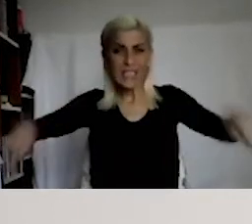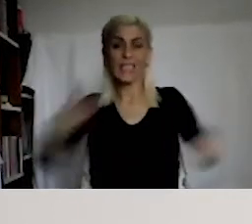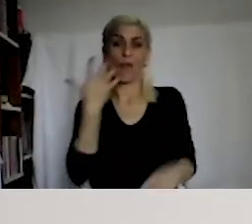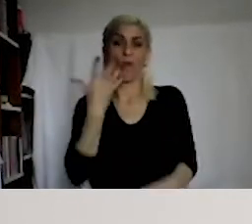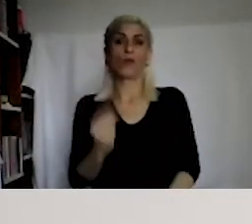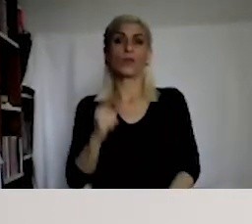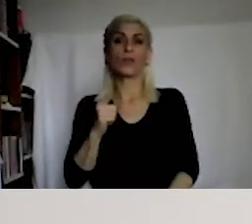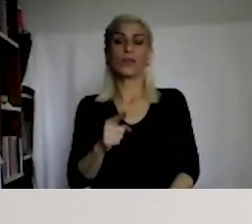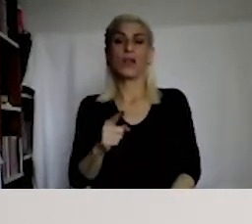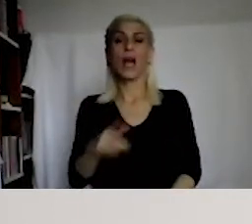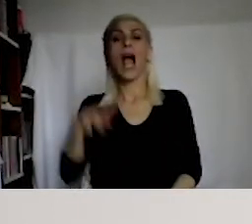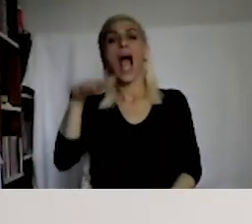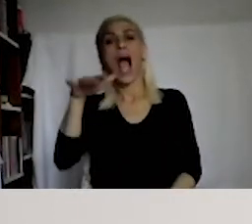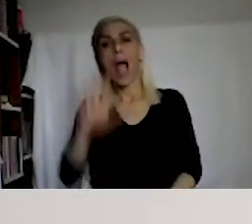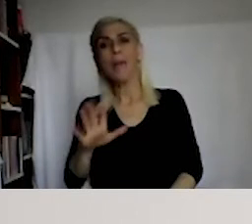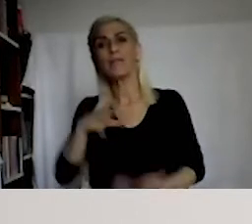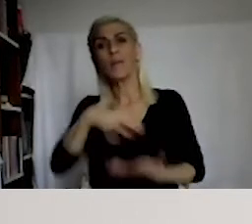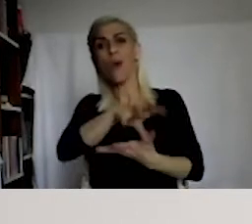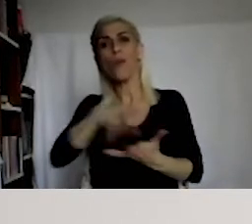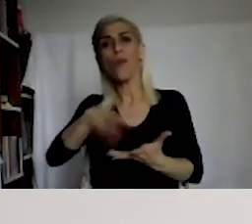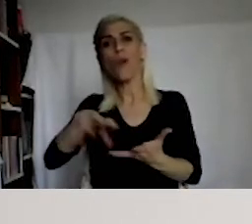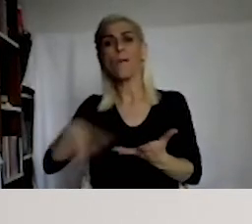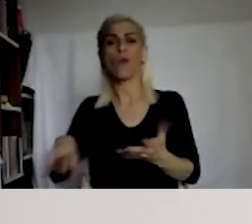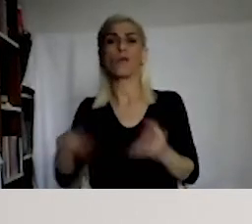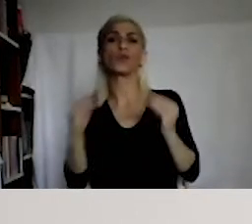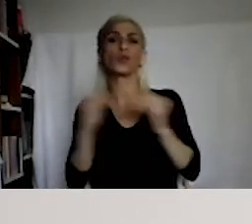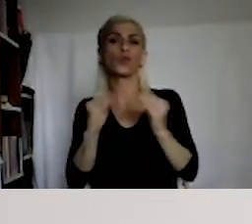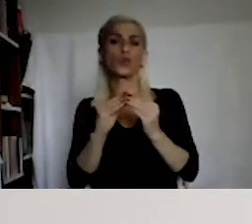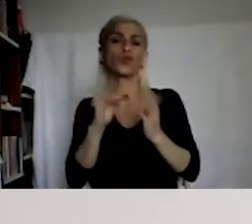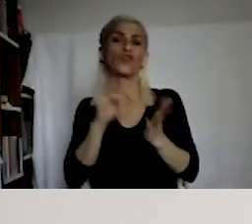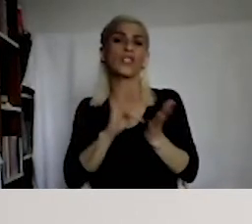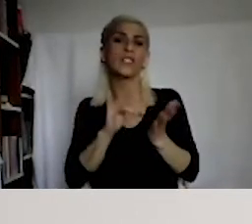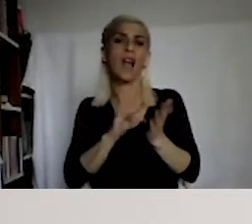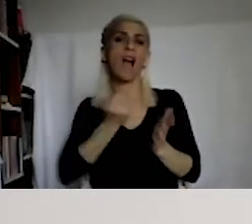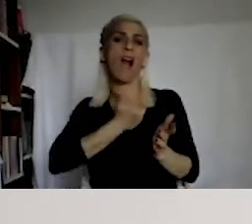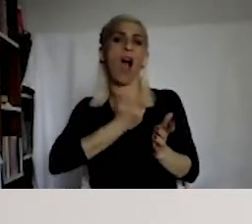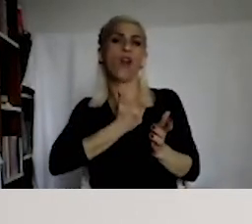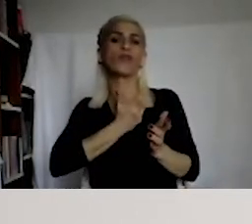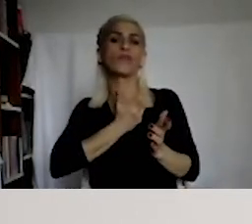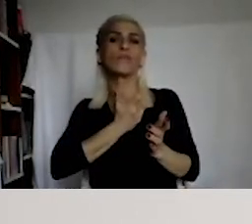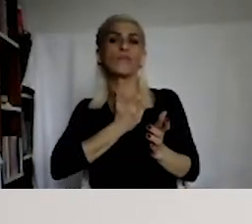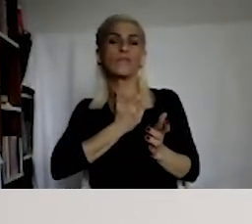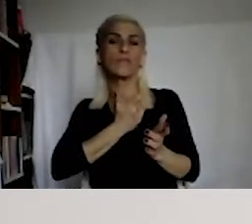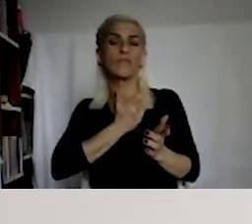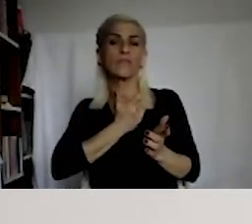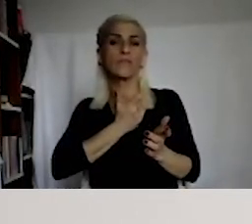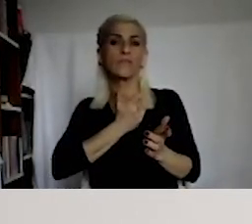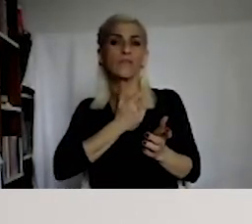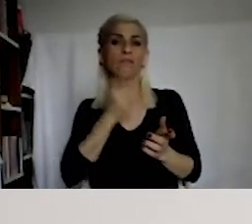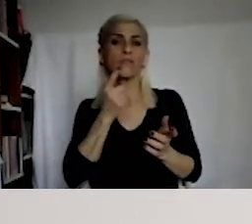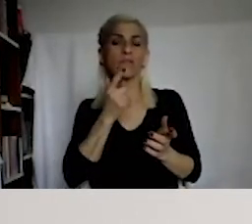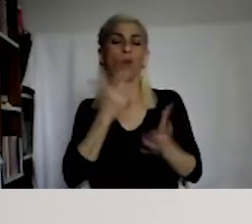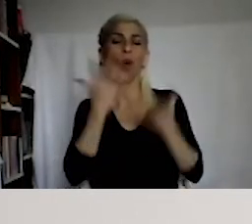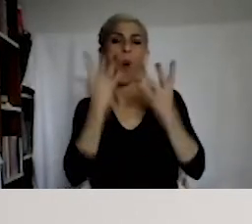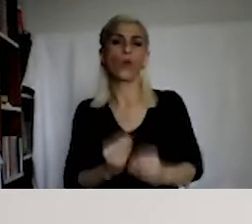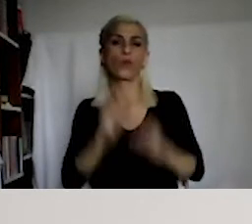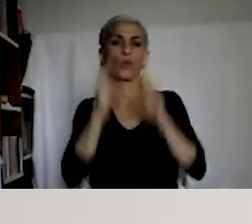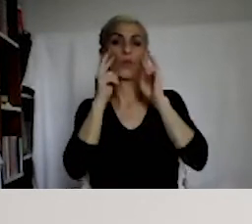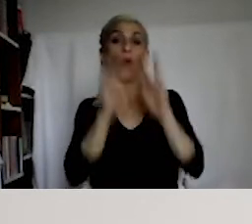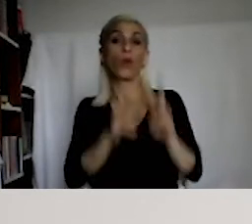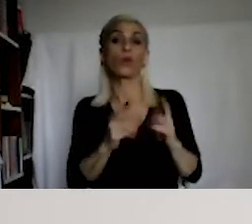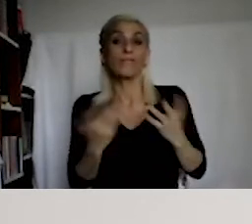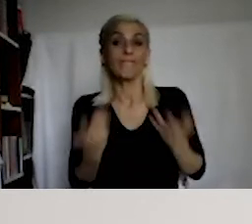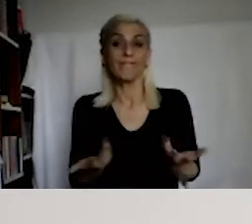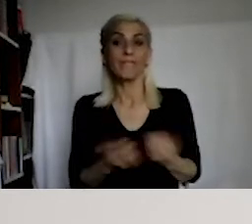they are valid only in certain categories. So it doesn't cover some other categories. So the scope is limited,